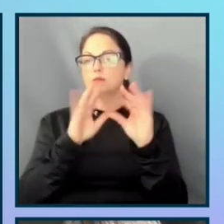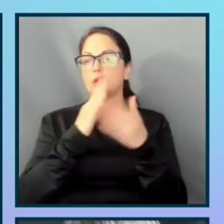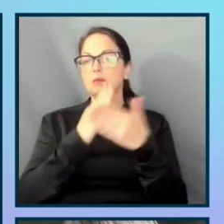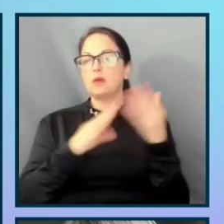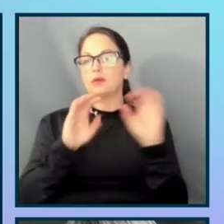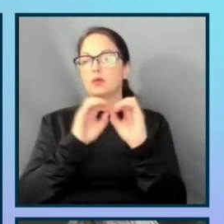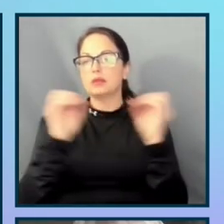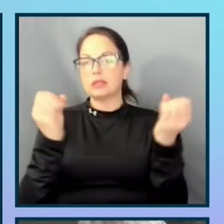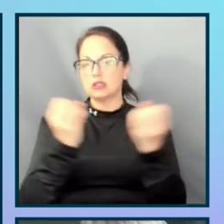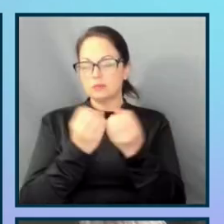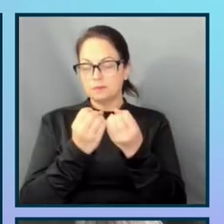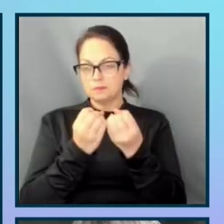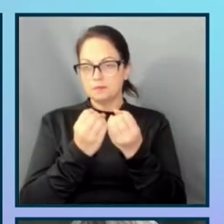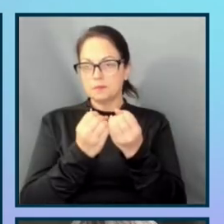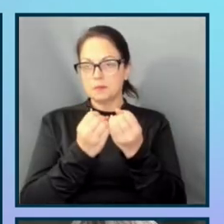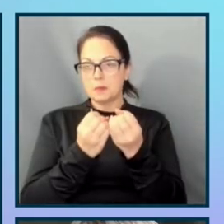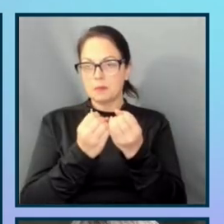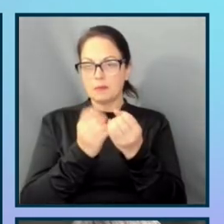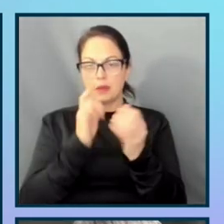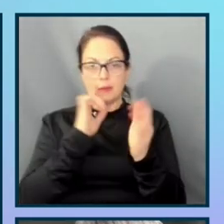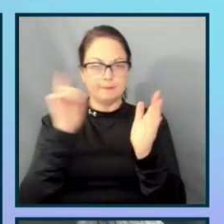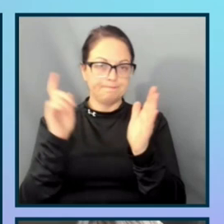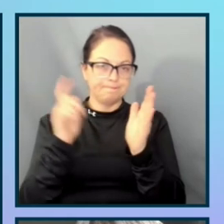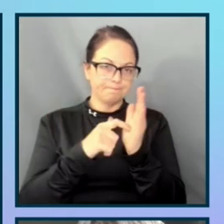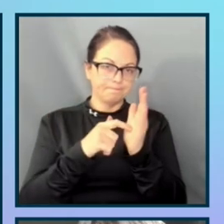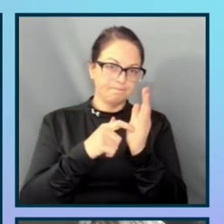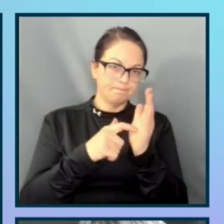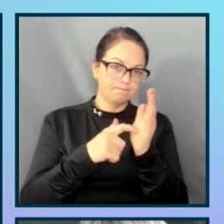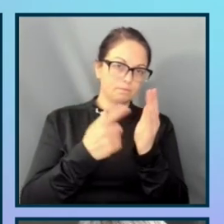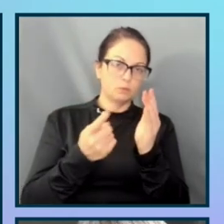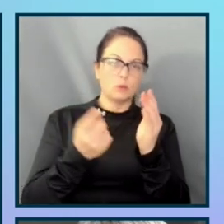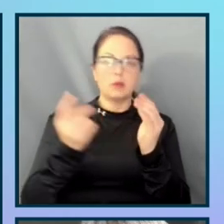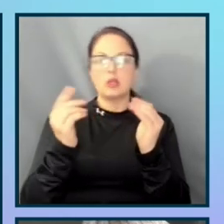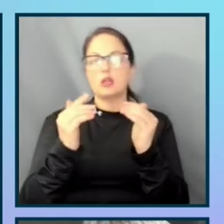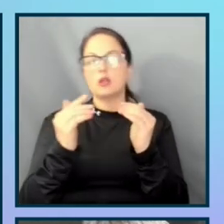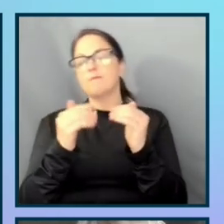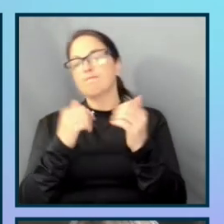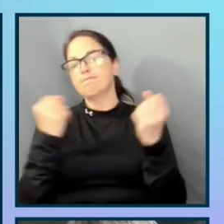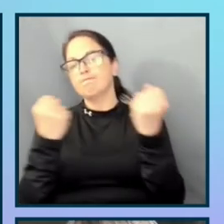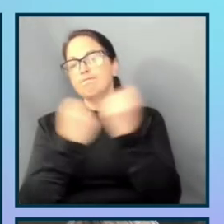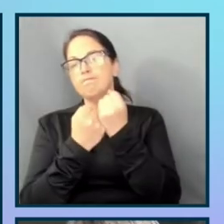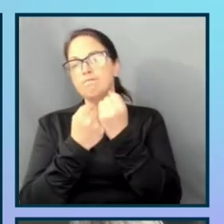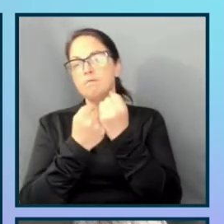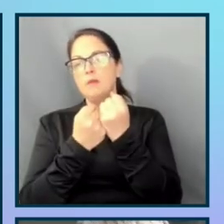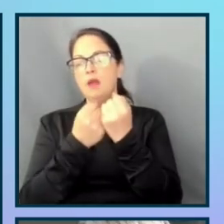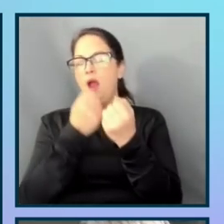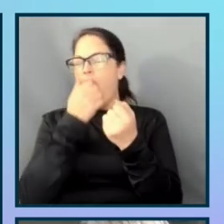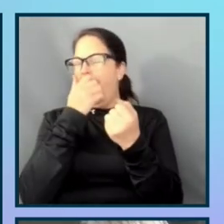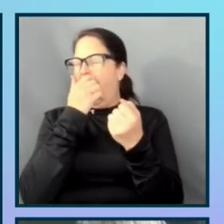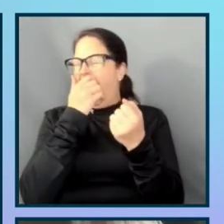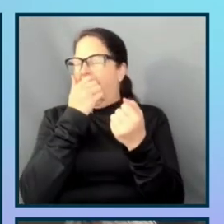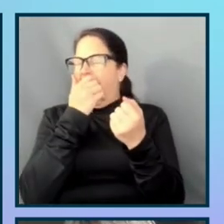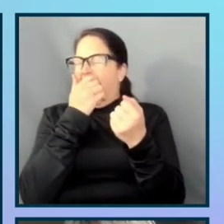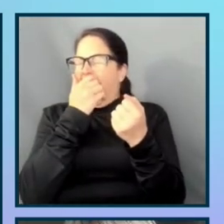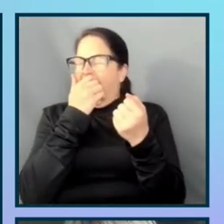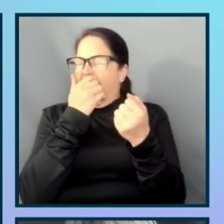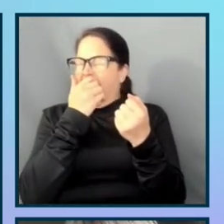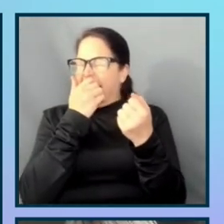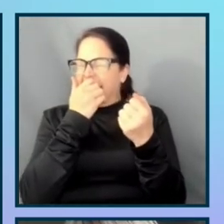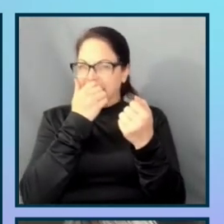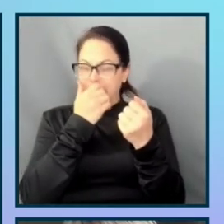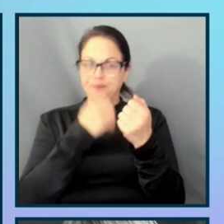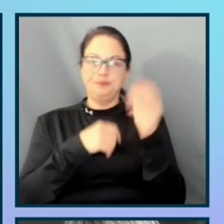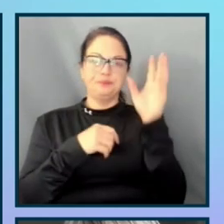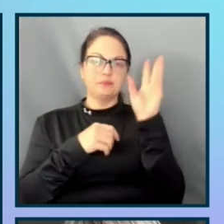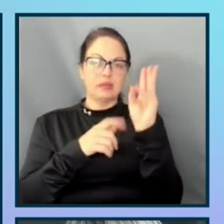you start seeing a lot of like C level, um, support and input for this. And then of course, embedded is where it